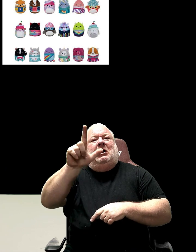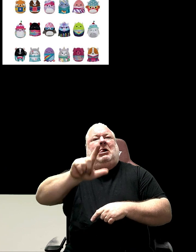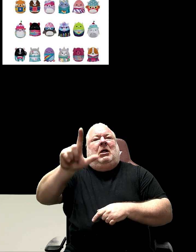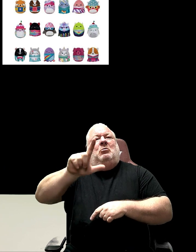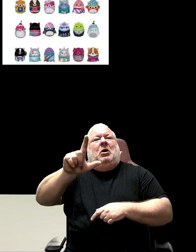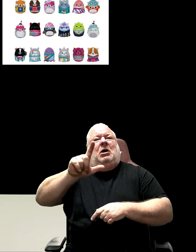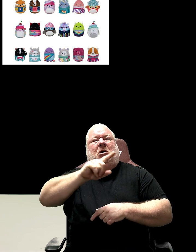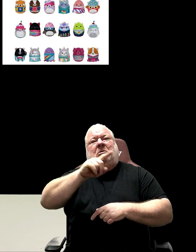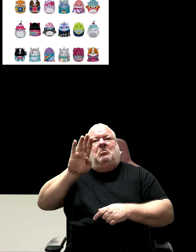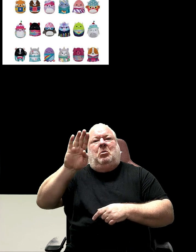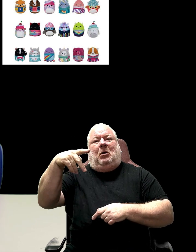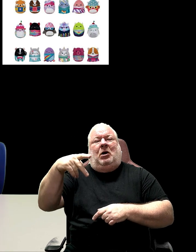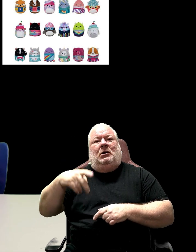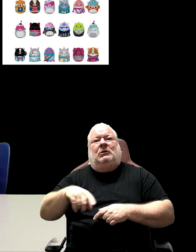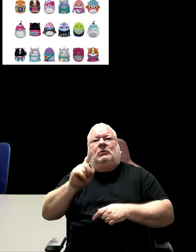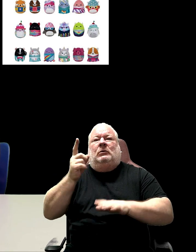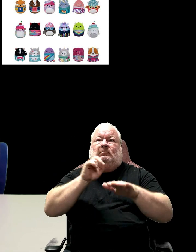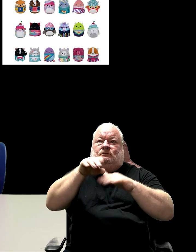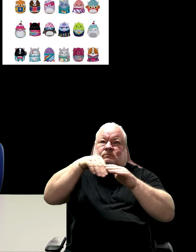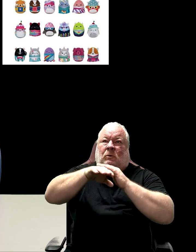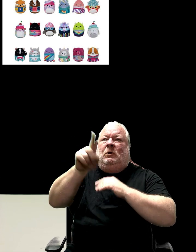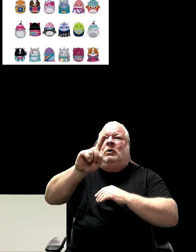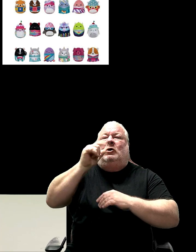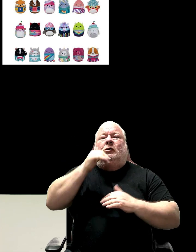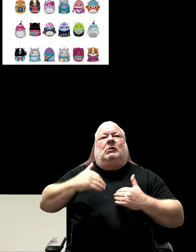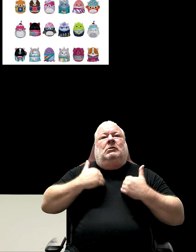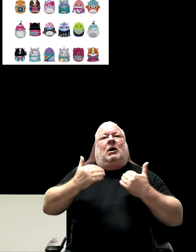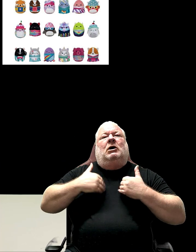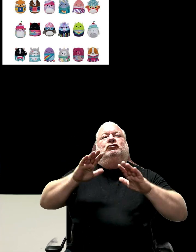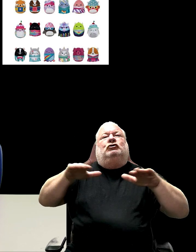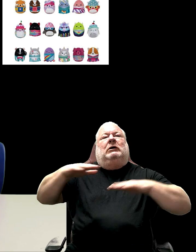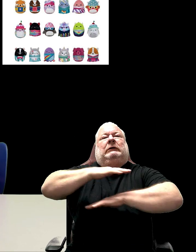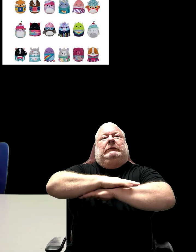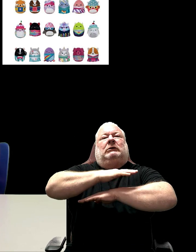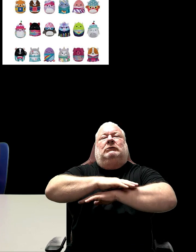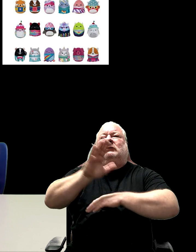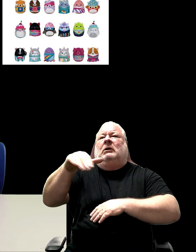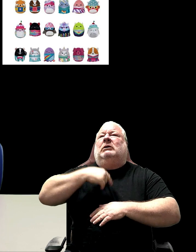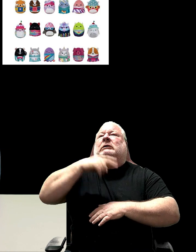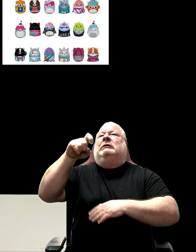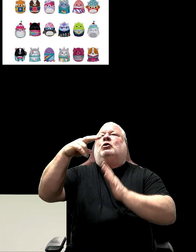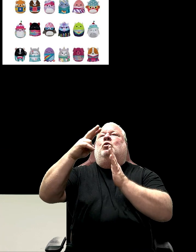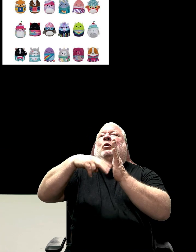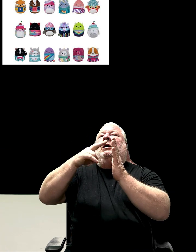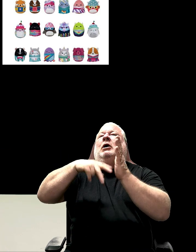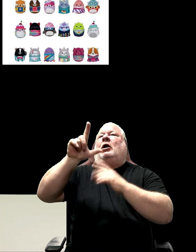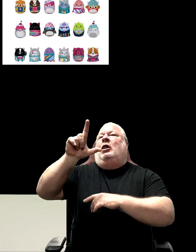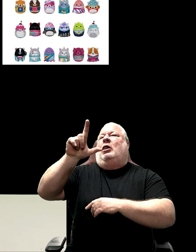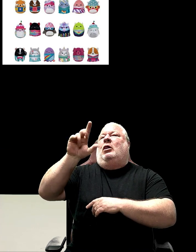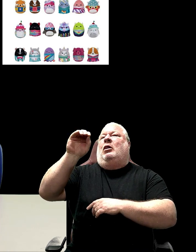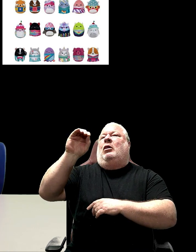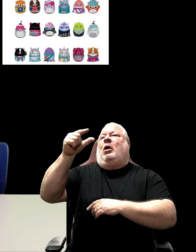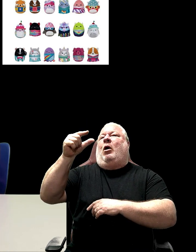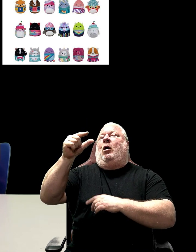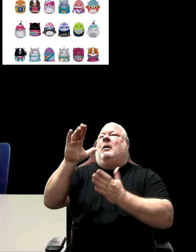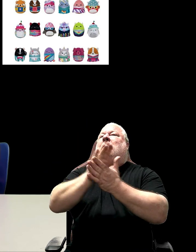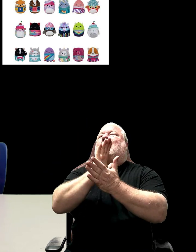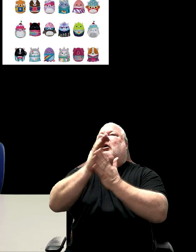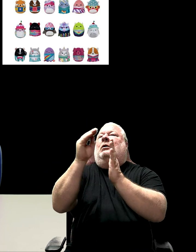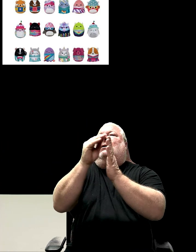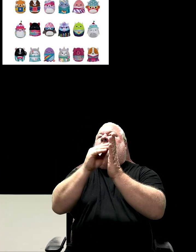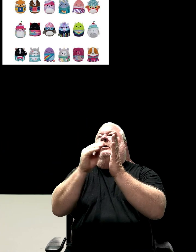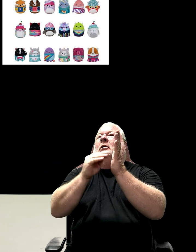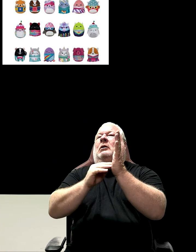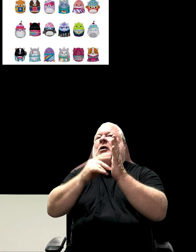go to the children's desk, ask for a reading log for the Winter Reading